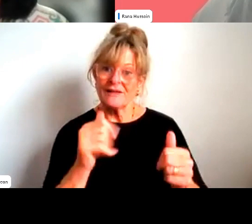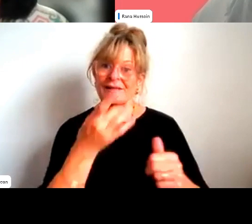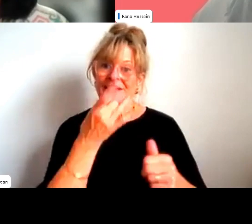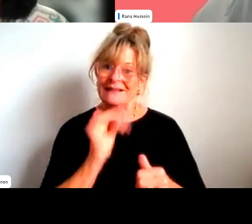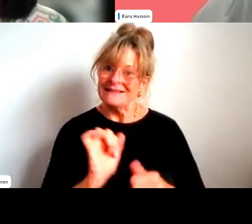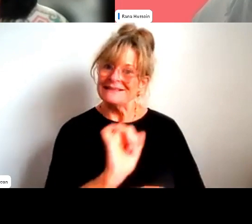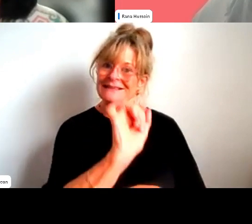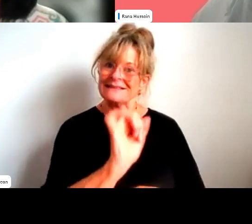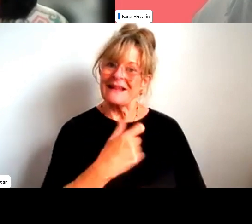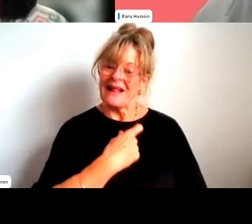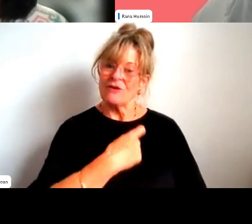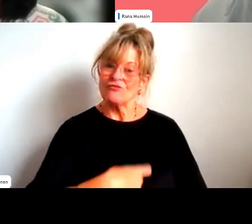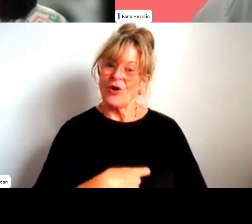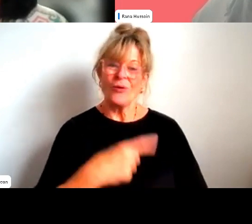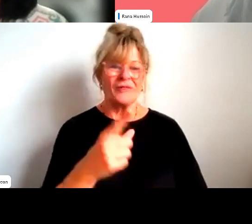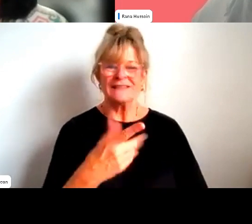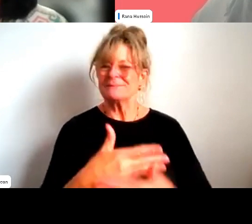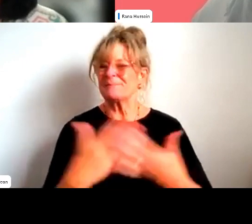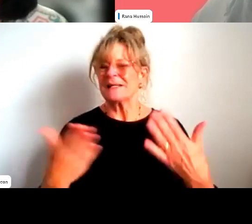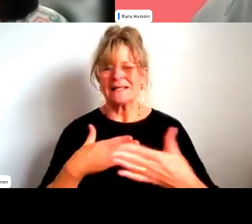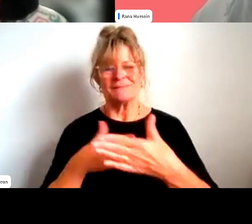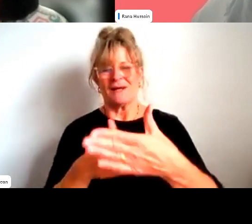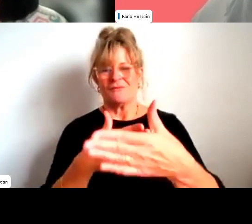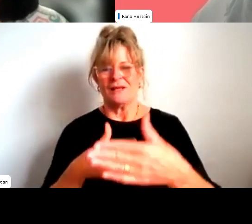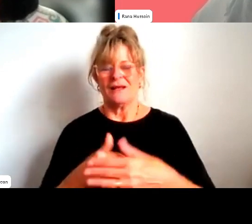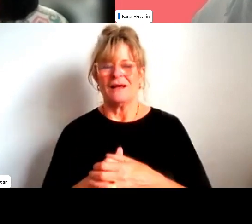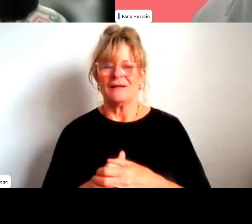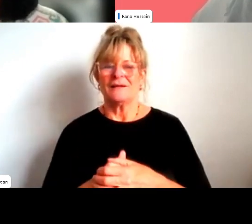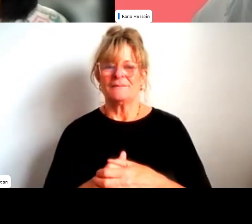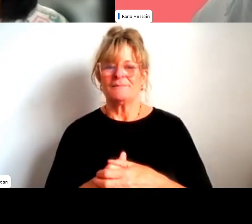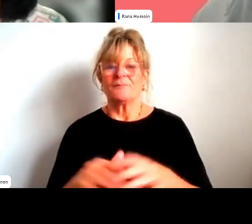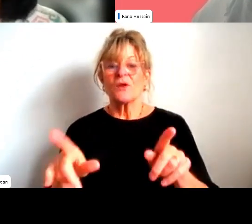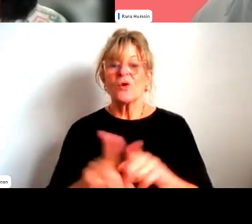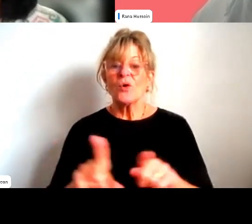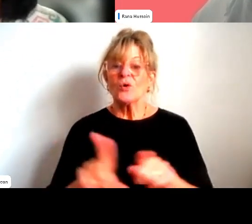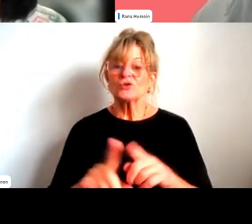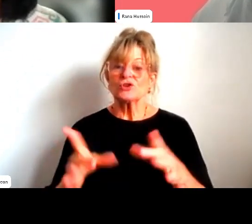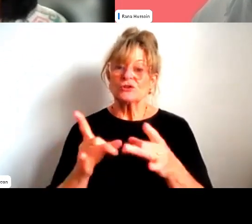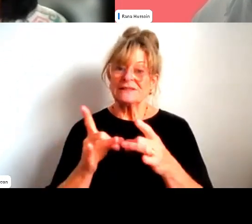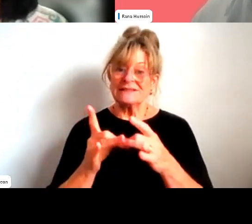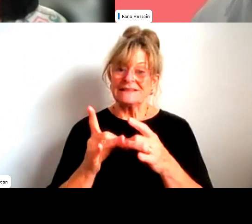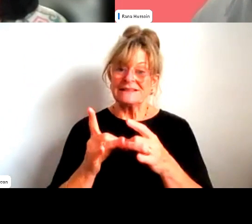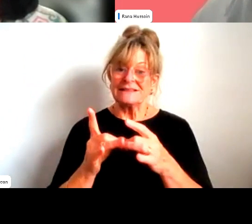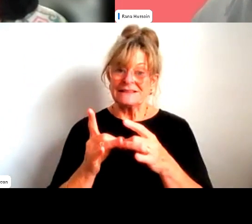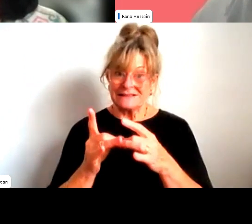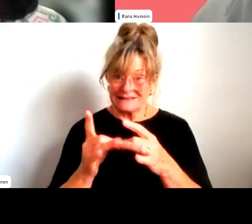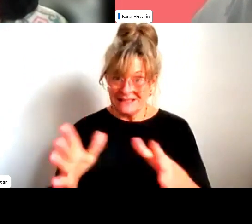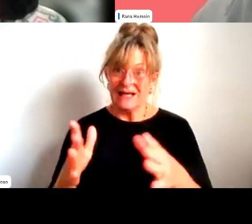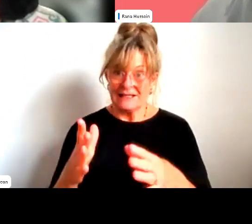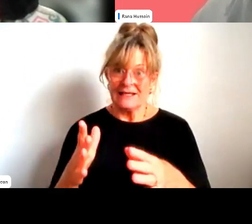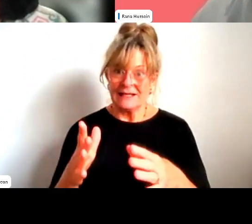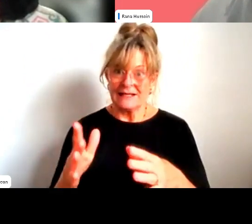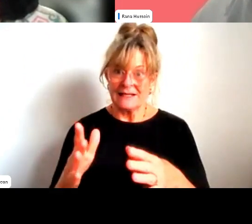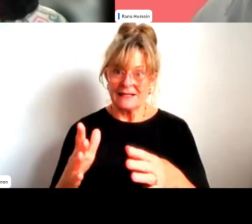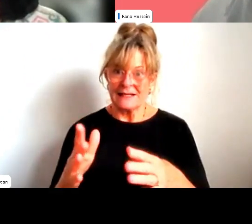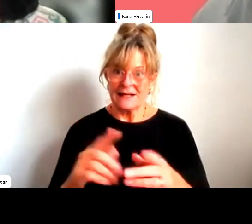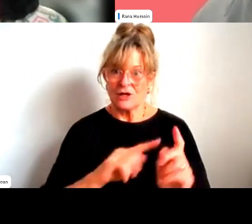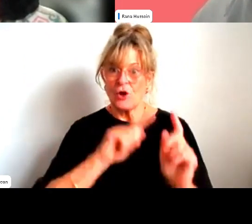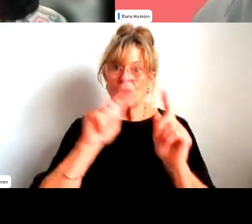barrier was the re-entering of the work or workforce or sports place, um,